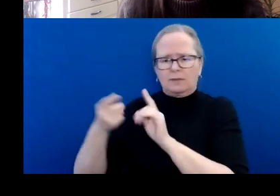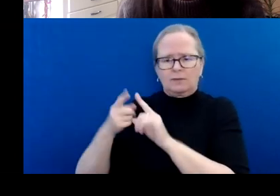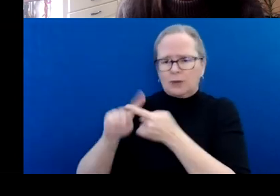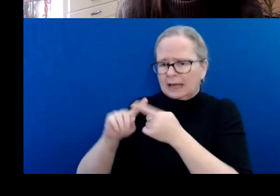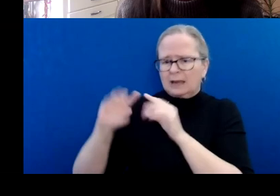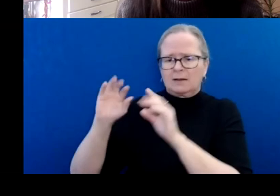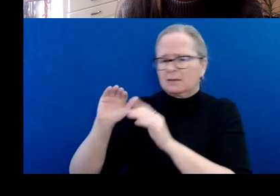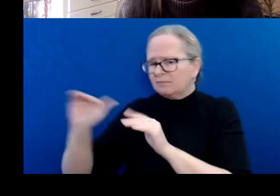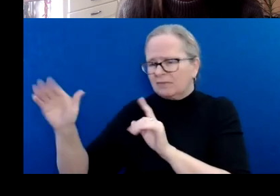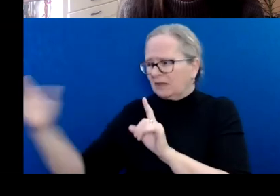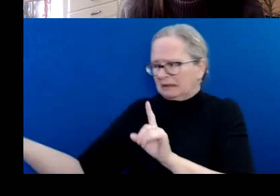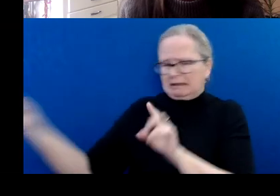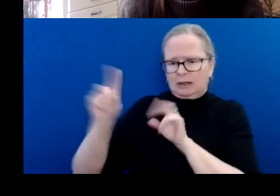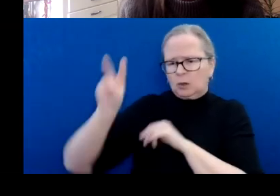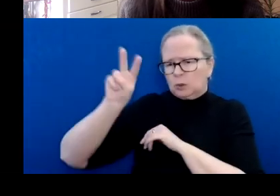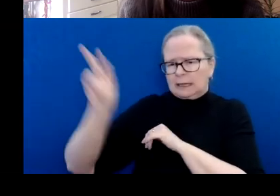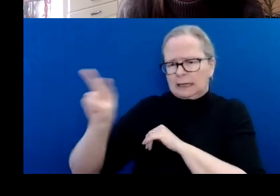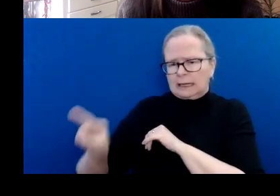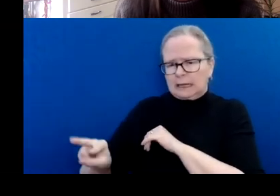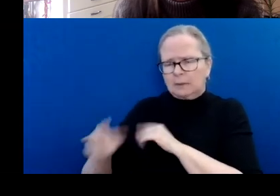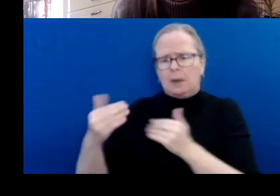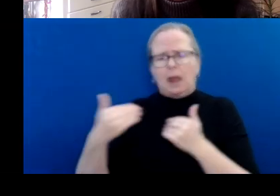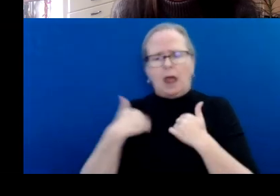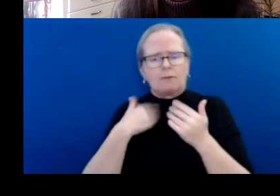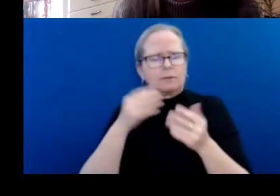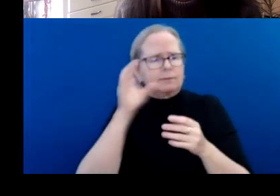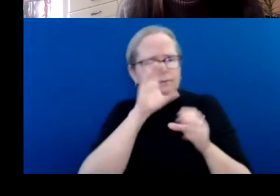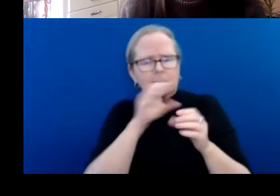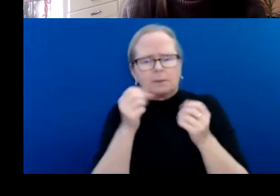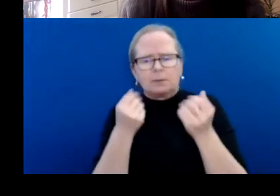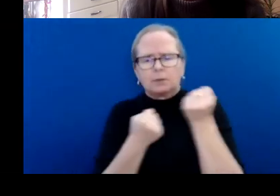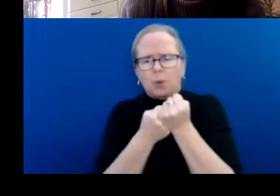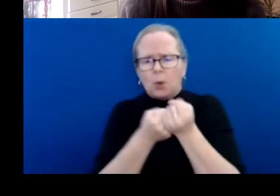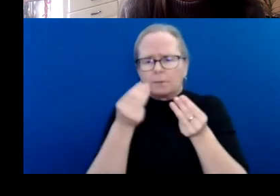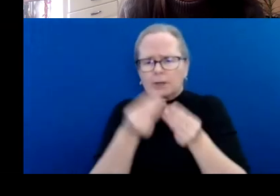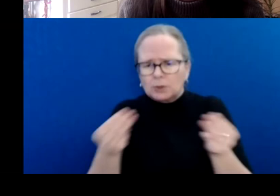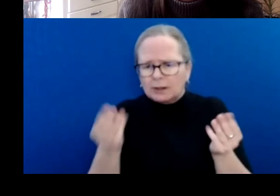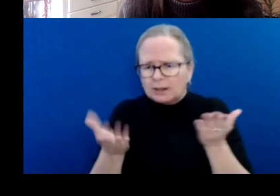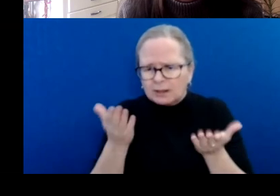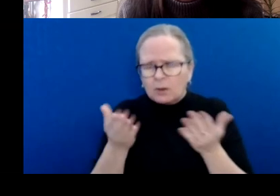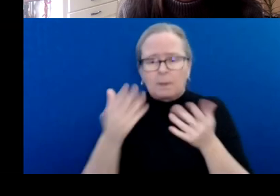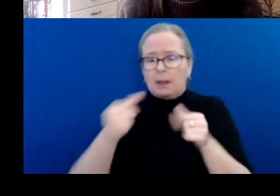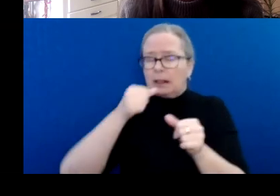Support material might actually depend on getting a letter of confirmation or support from somebody else.